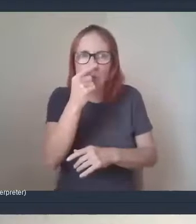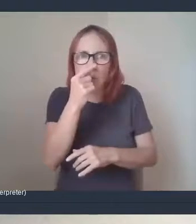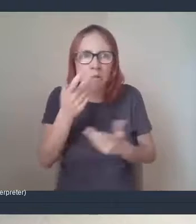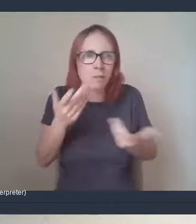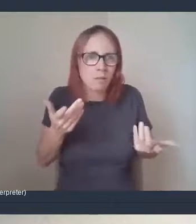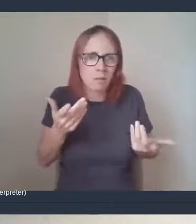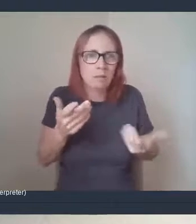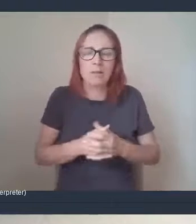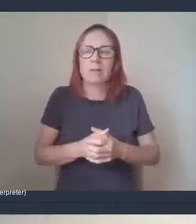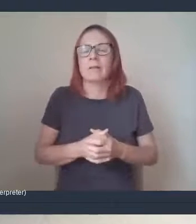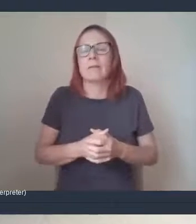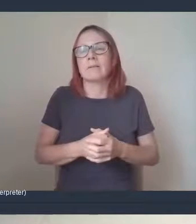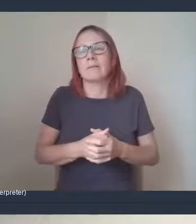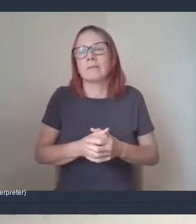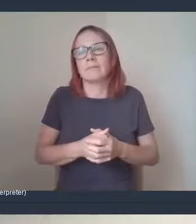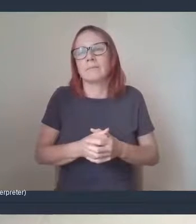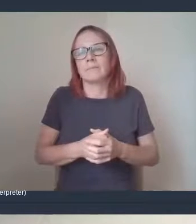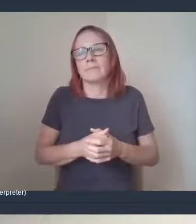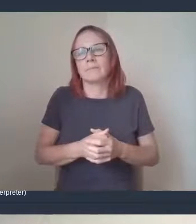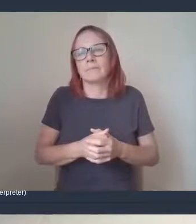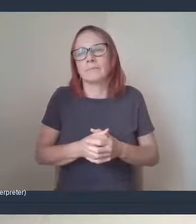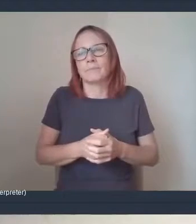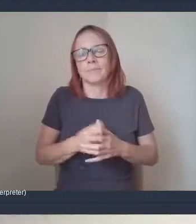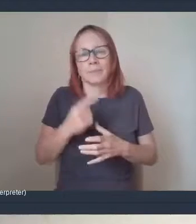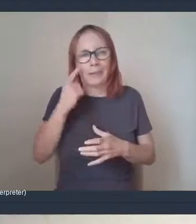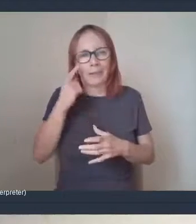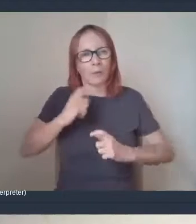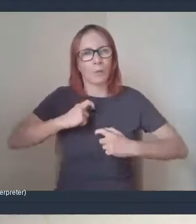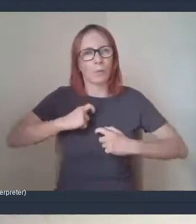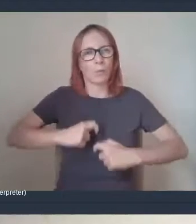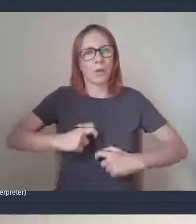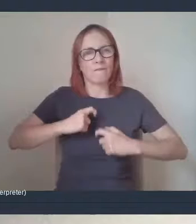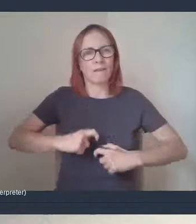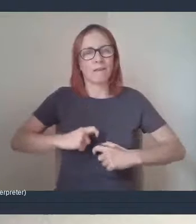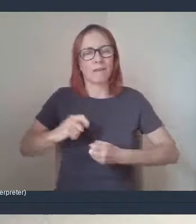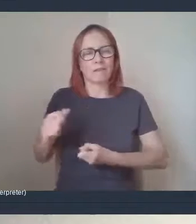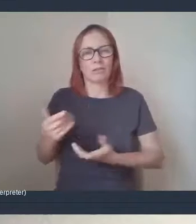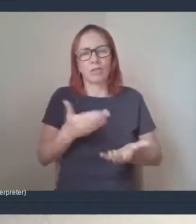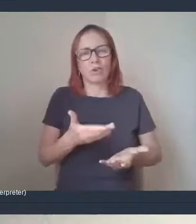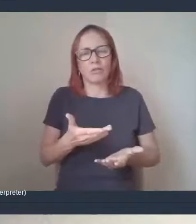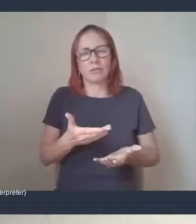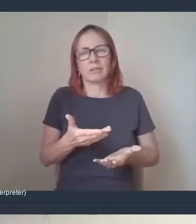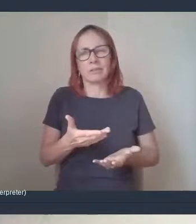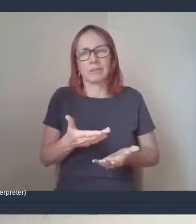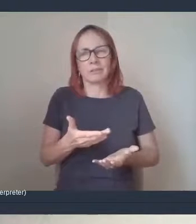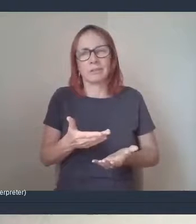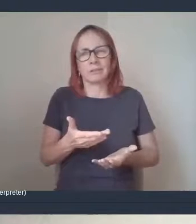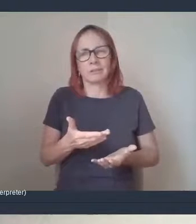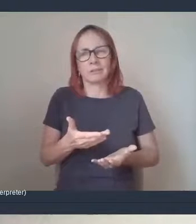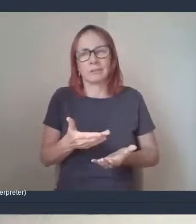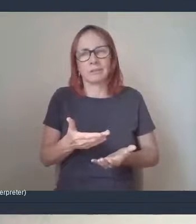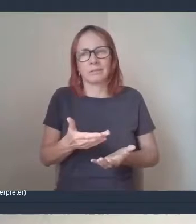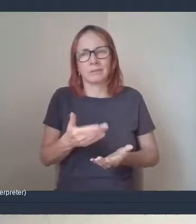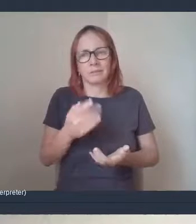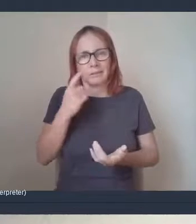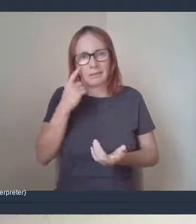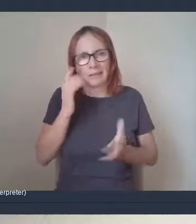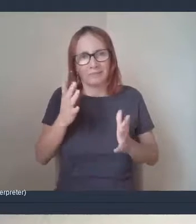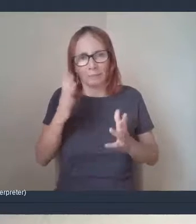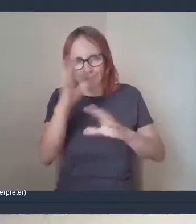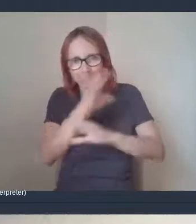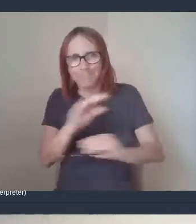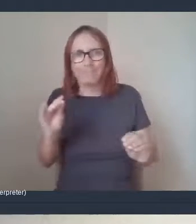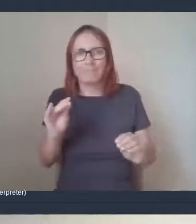So I think, yeah, the kind of welfare services if it, yeah, just to kind of get it more known and make it more